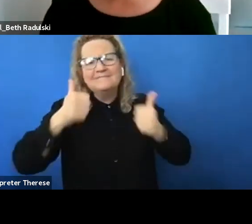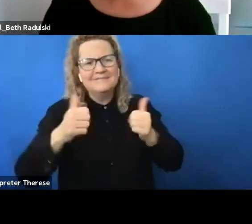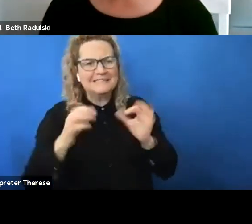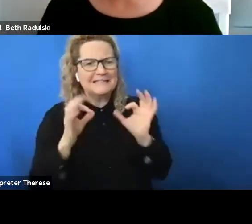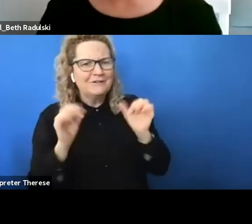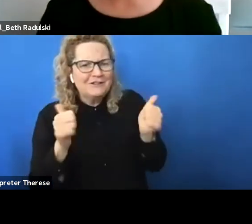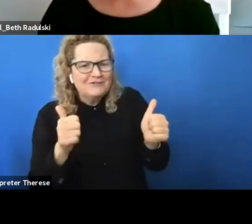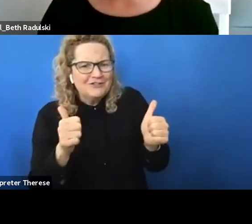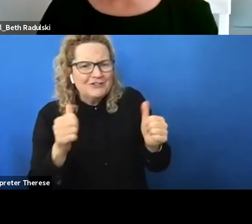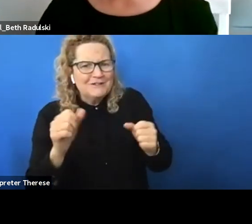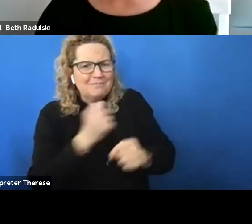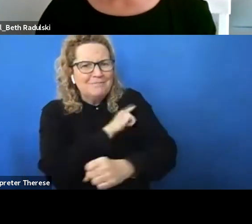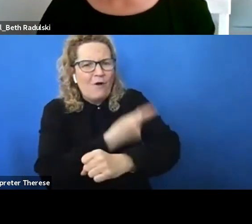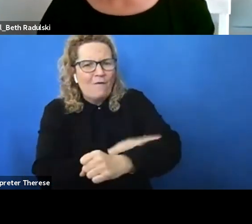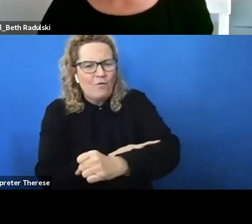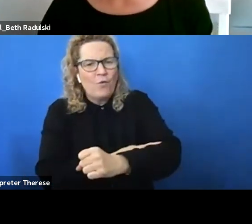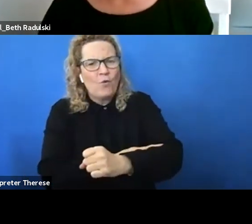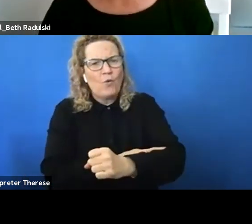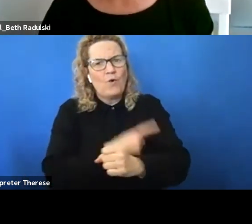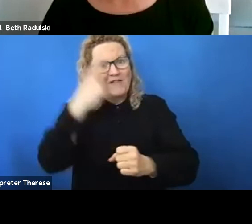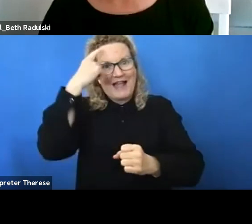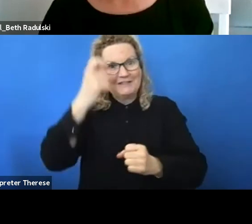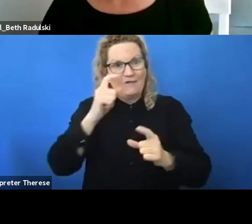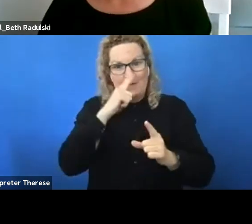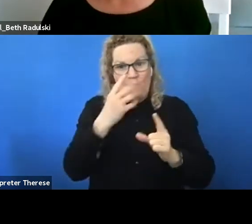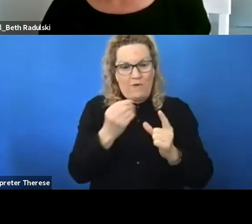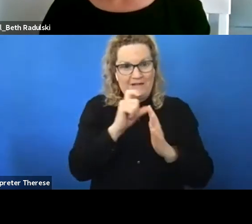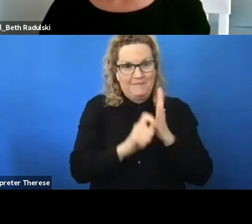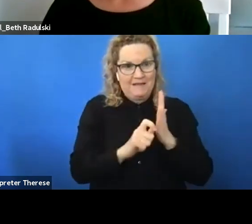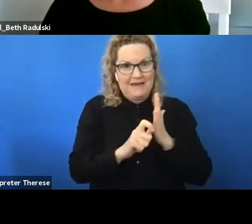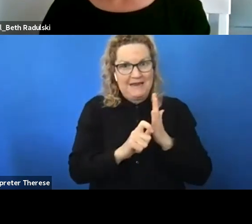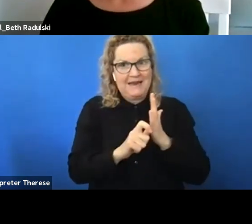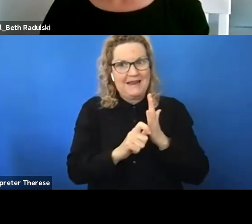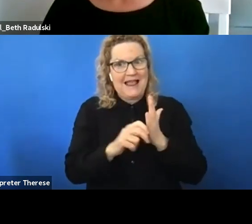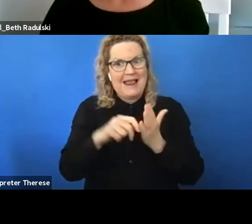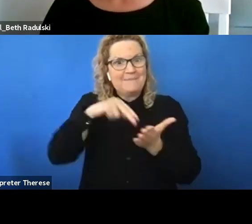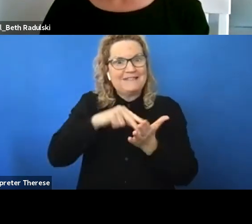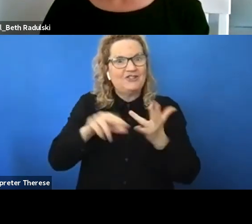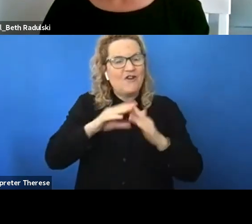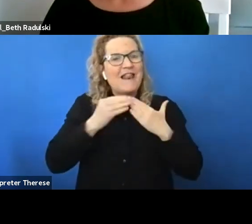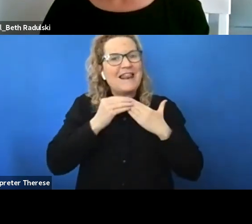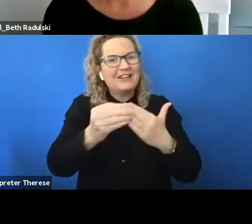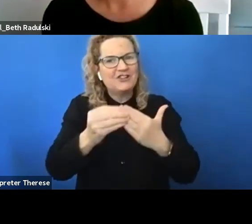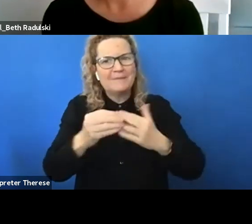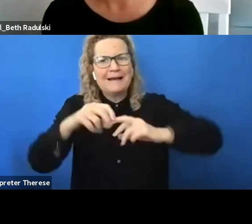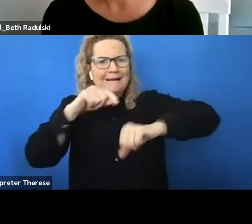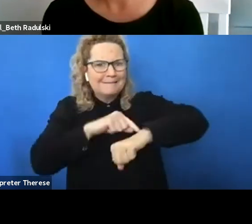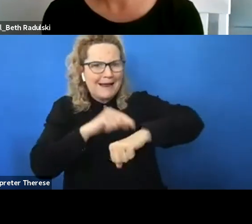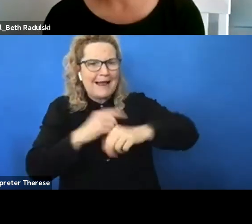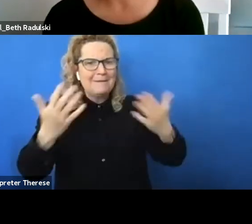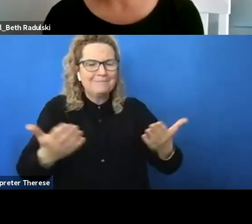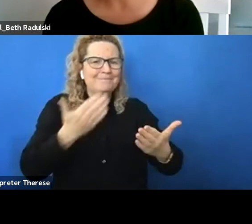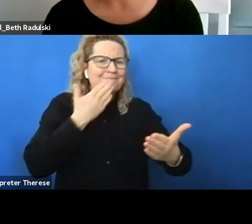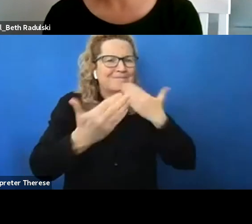the notion of people with disability in positions of leadership um now i am conscious of time i want to say thank you to all of our